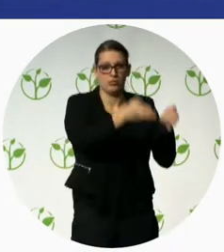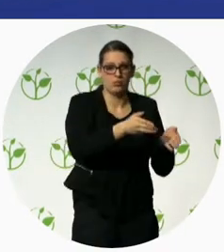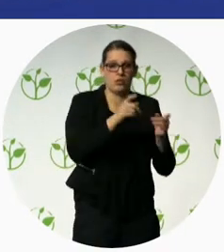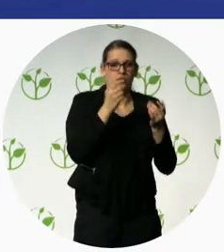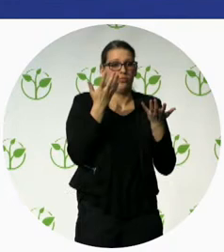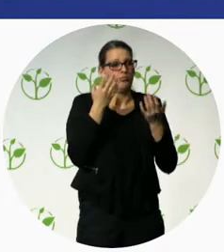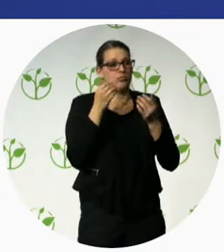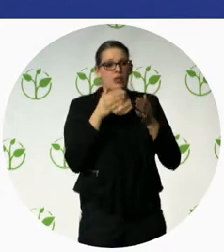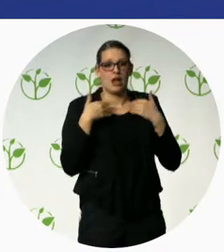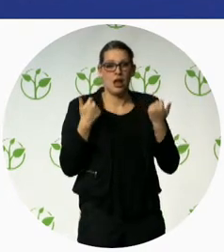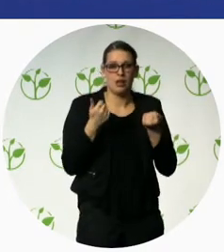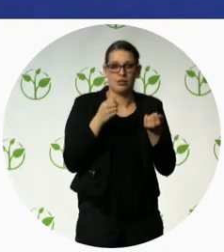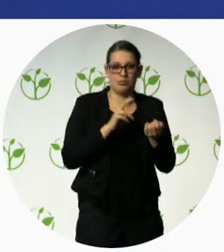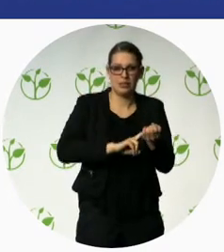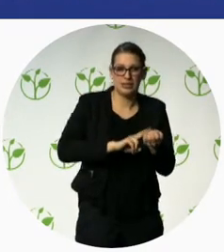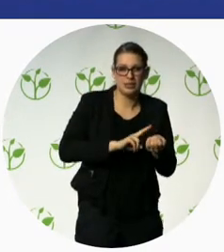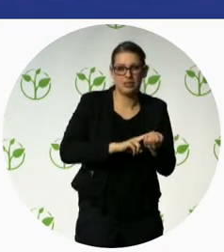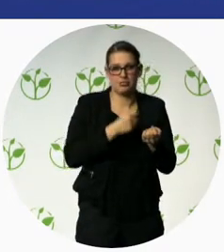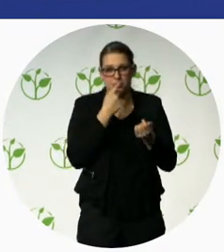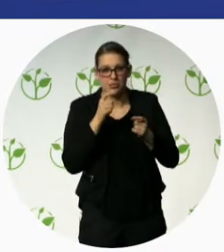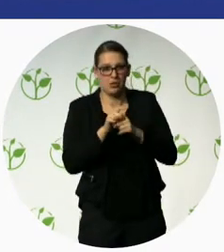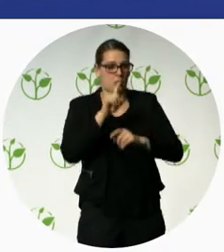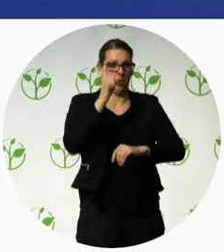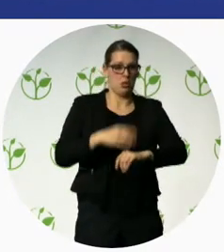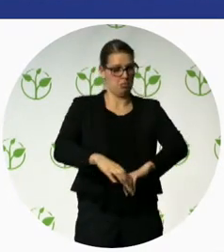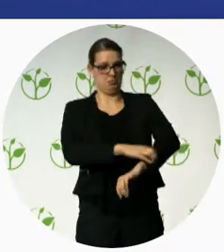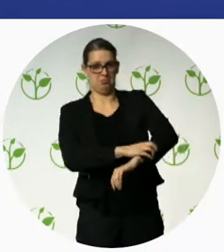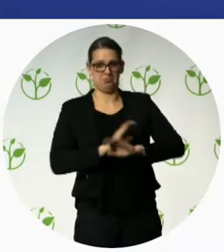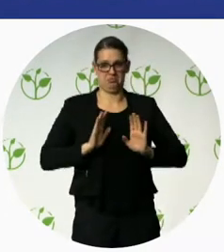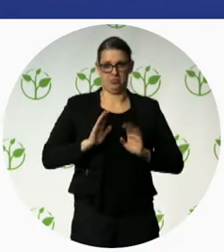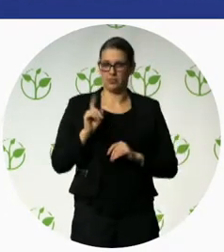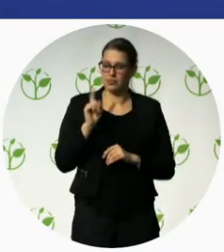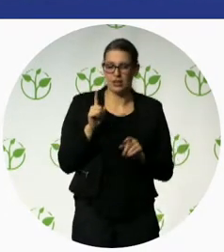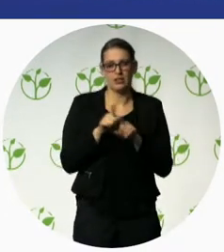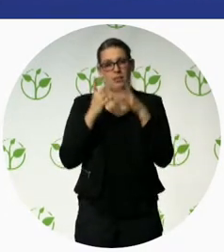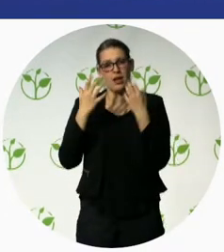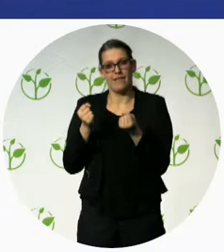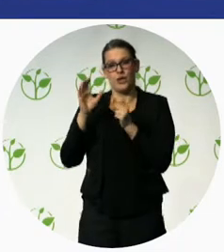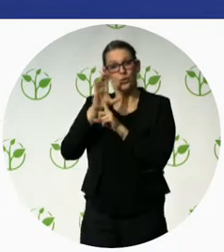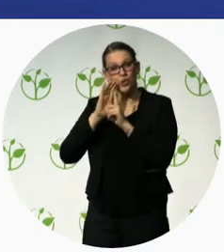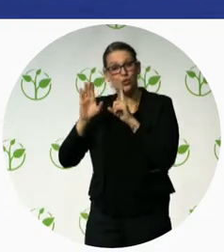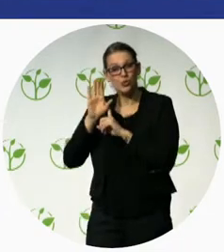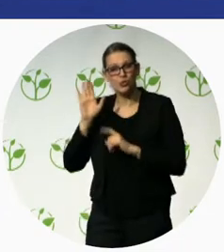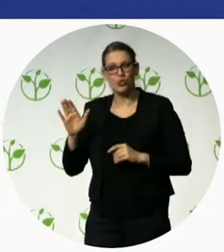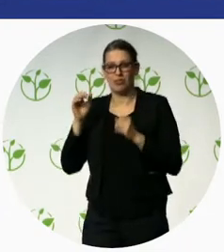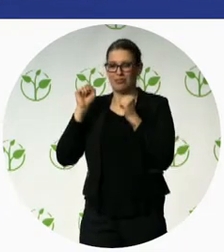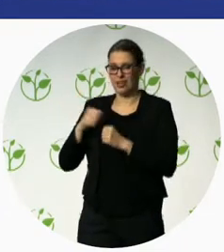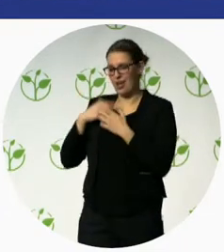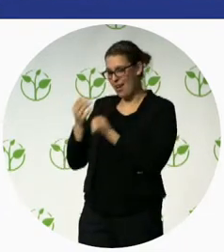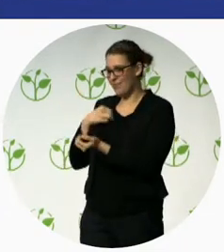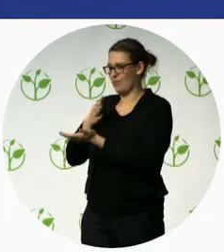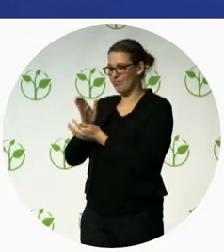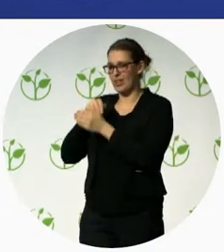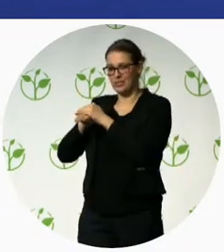in a disabling environment and in the economic context it breaks the cycle of poverty,